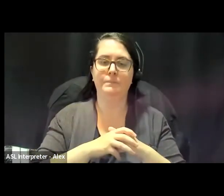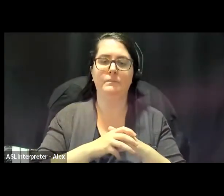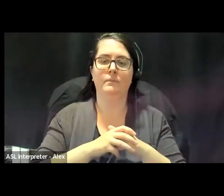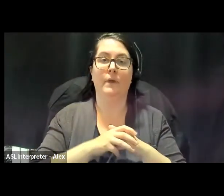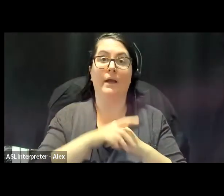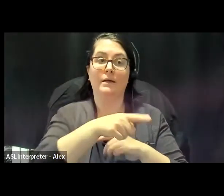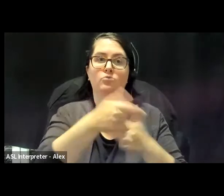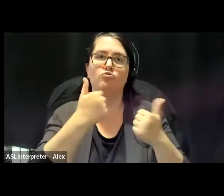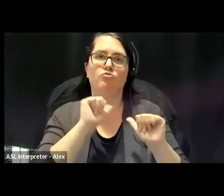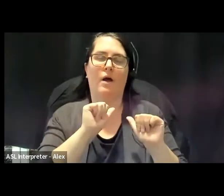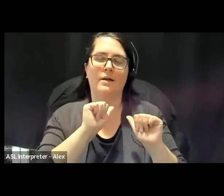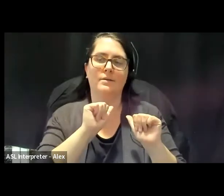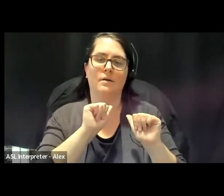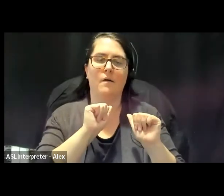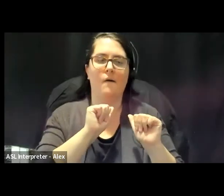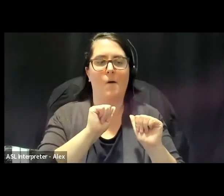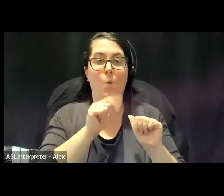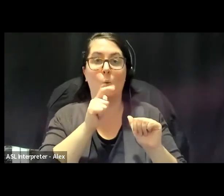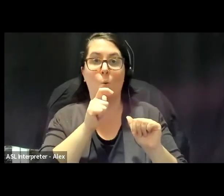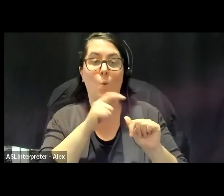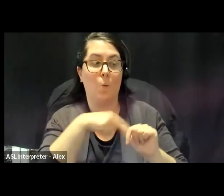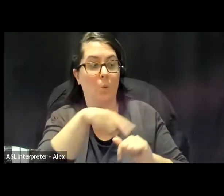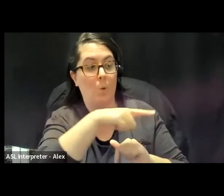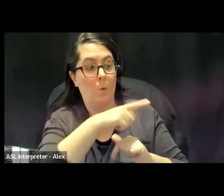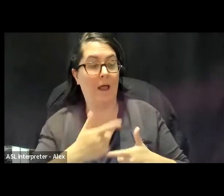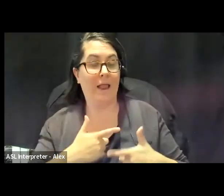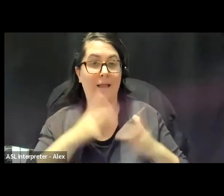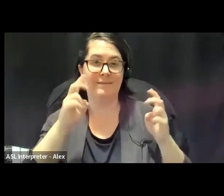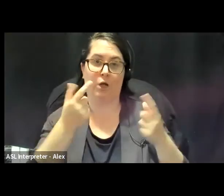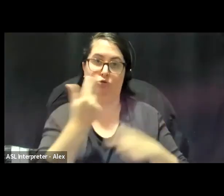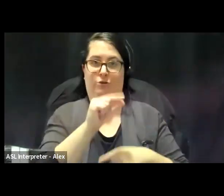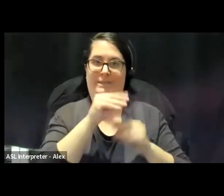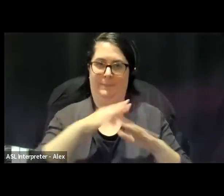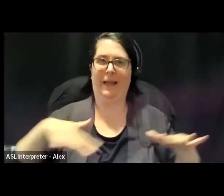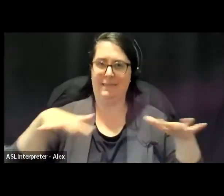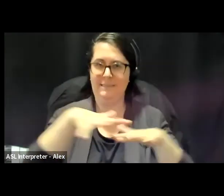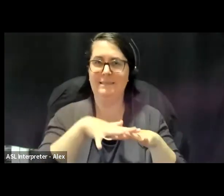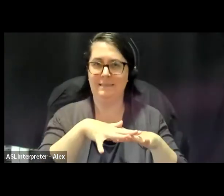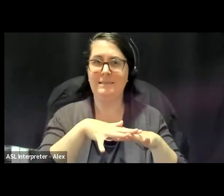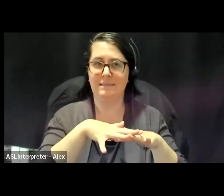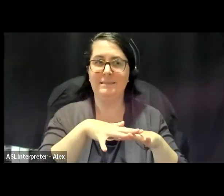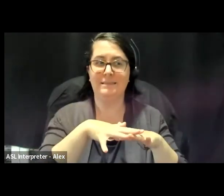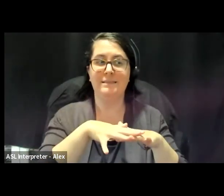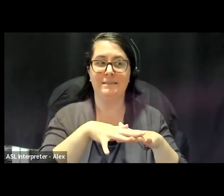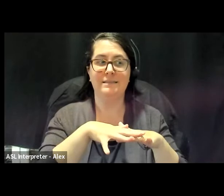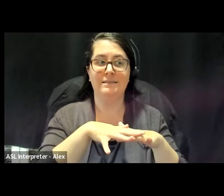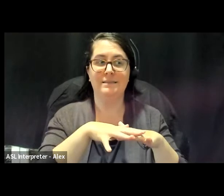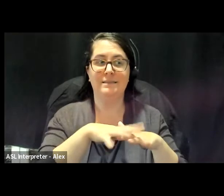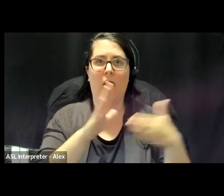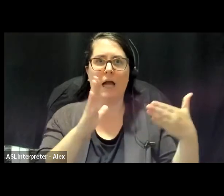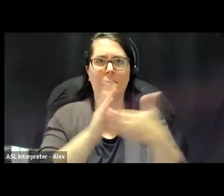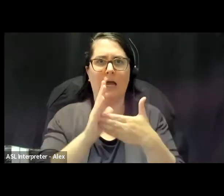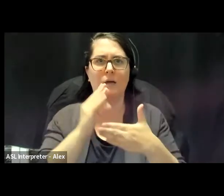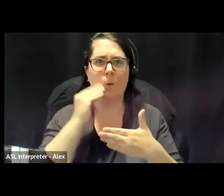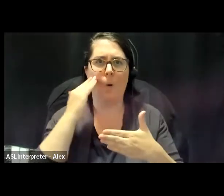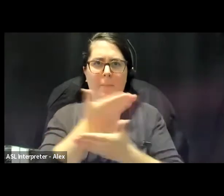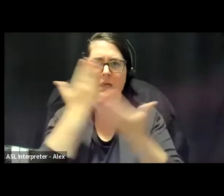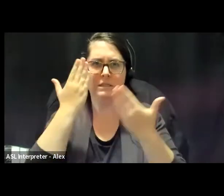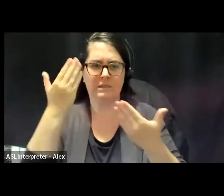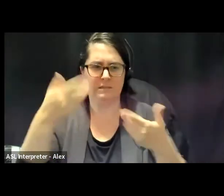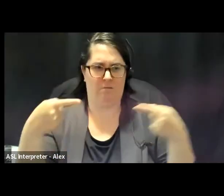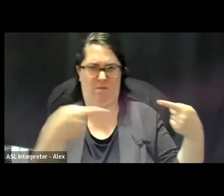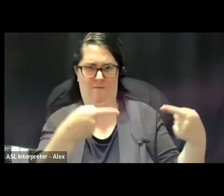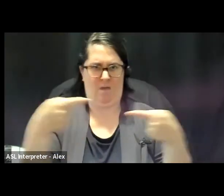people who are, you know, occupying green spaces or parks here in the city against the houseless community, or